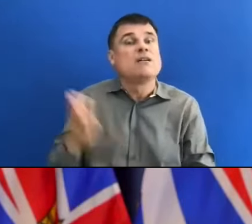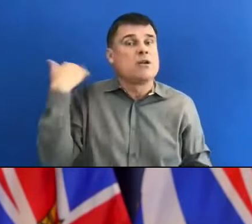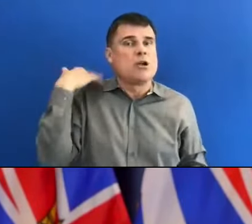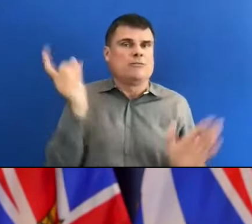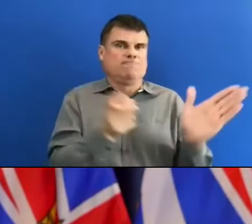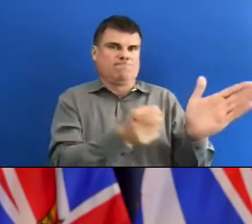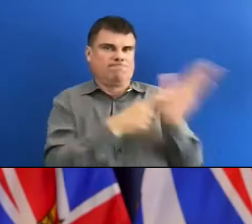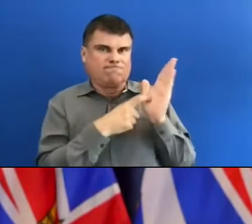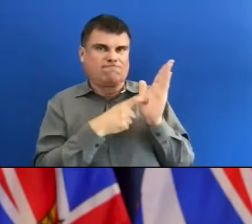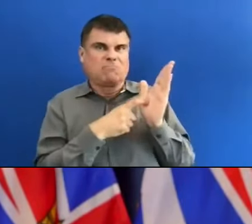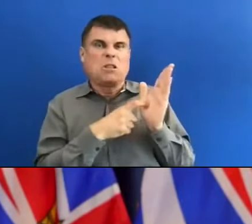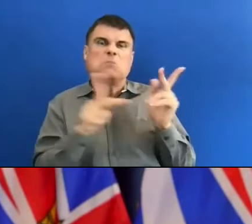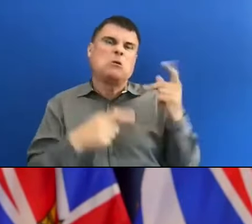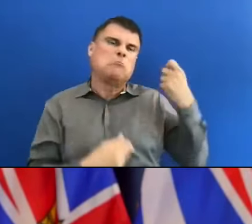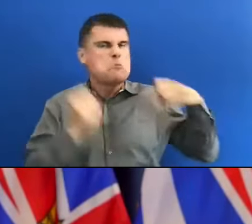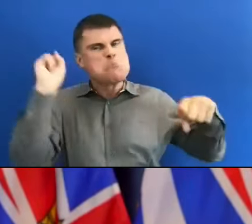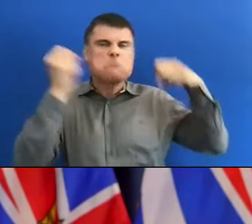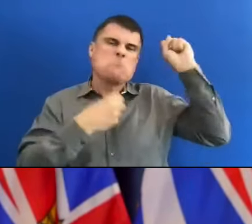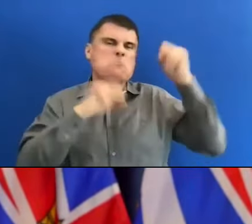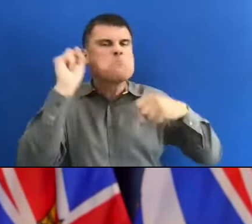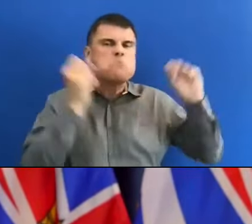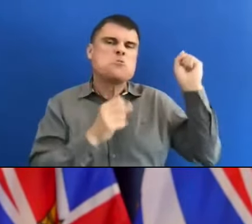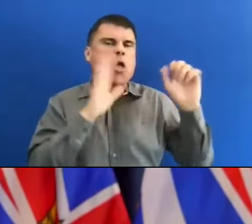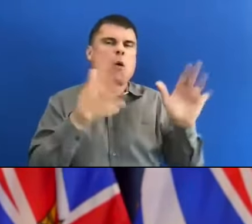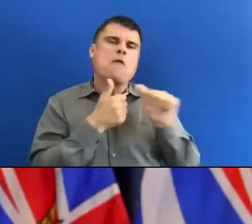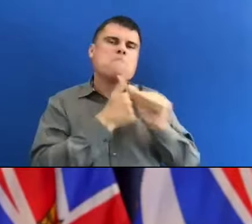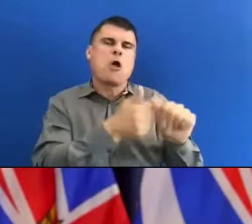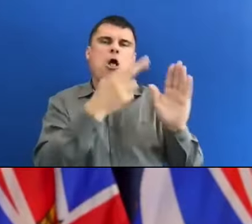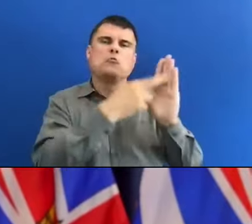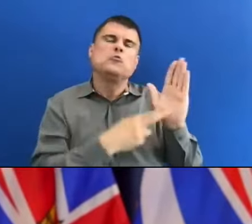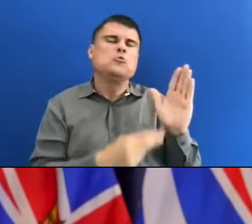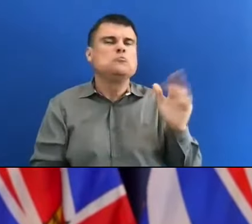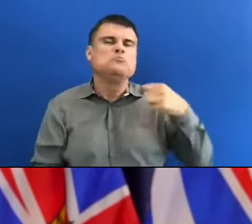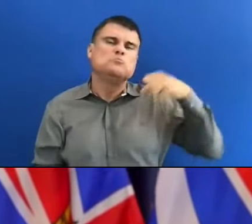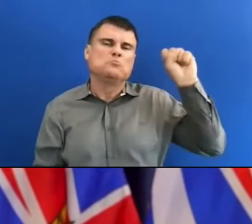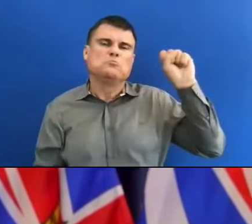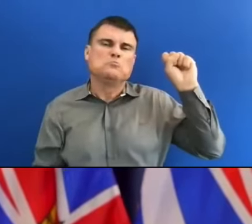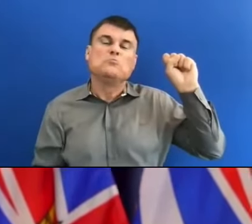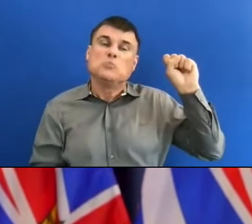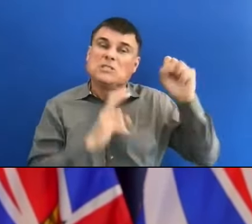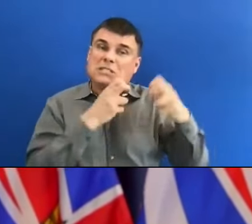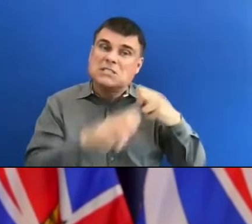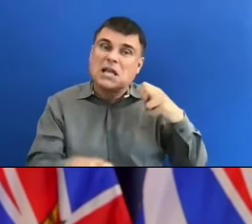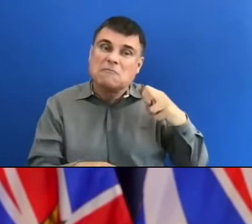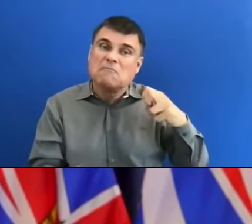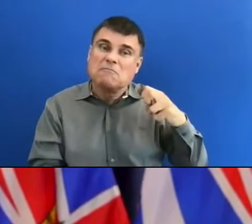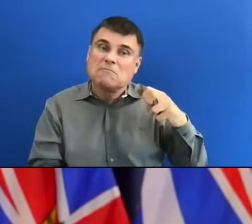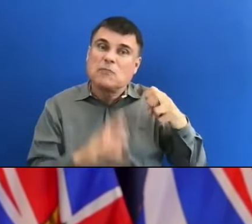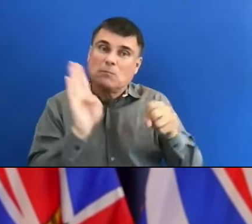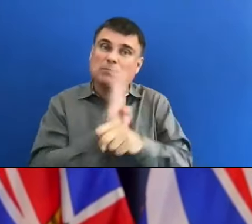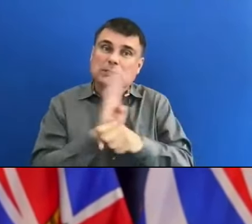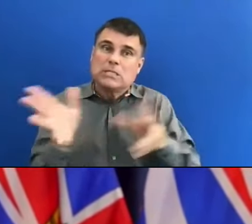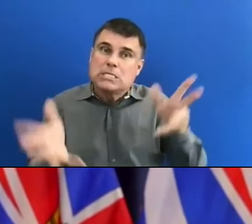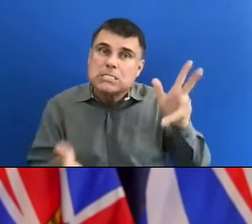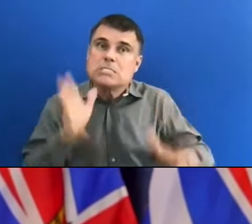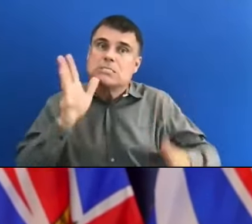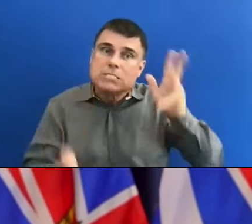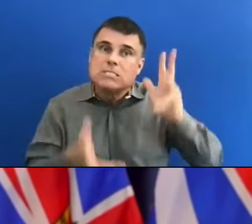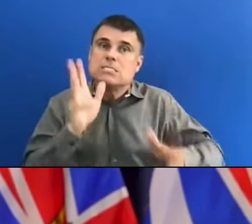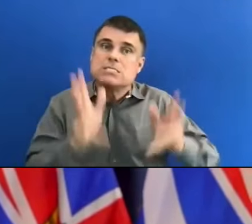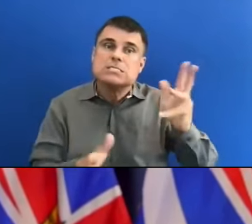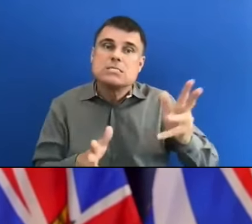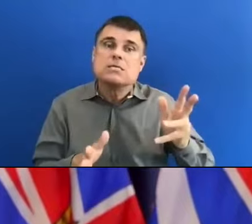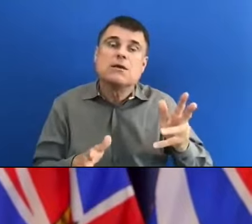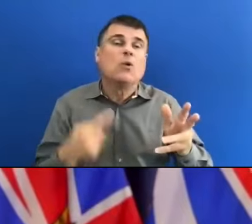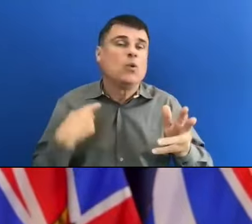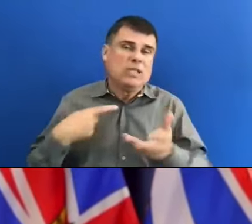rules. And certainly, the conversations we've been having with our industry engagement table about the next steps is that there will be